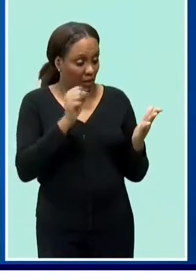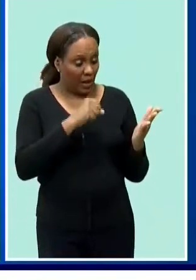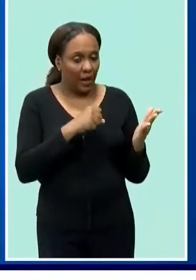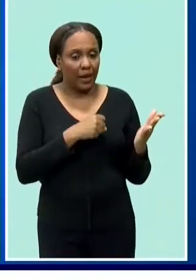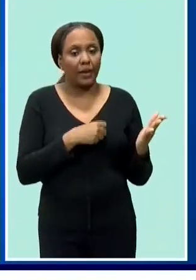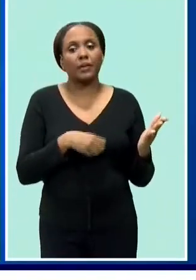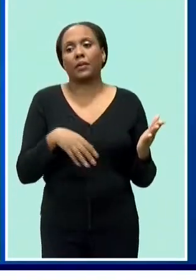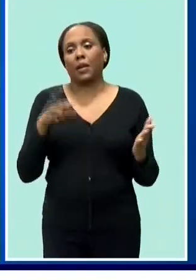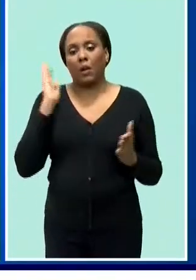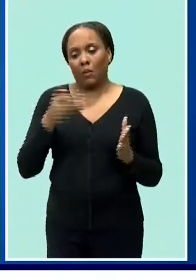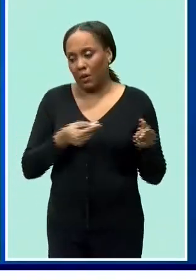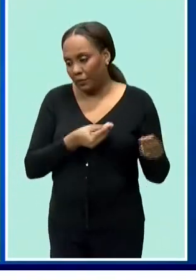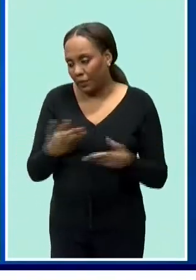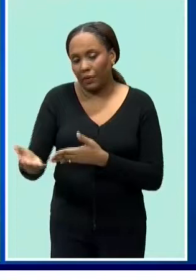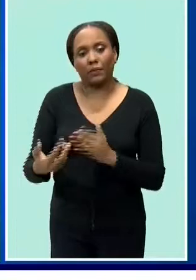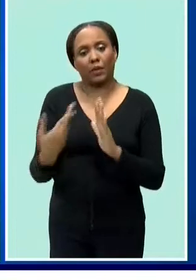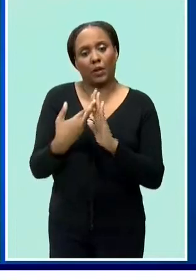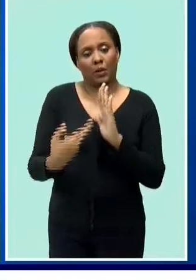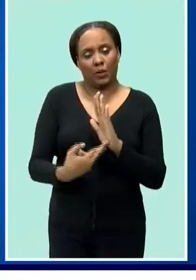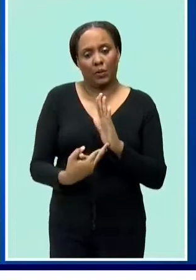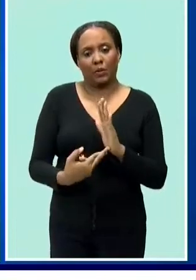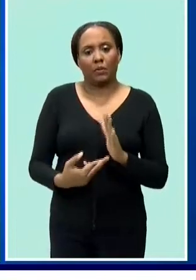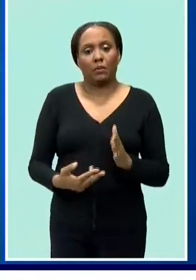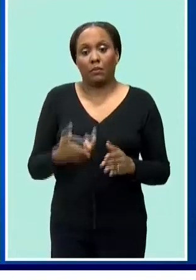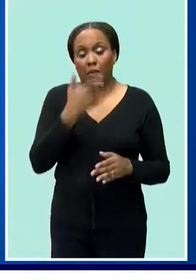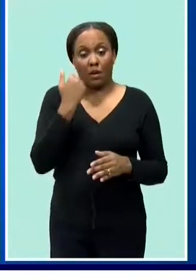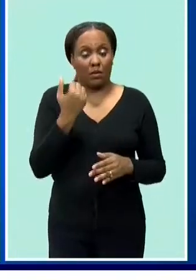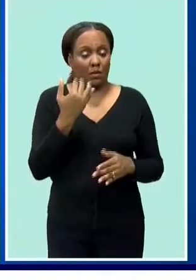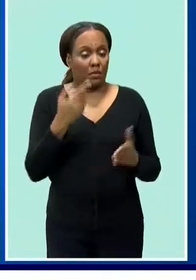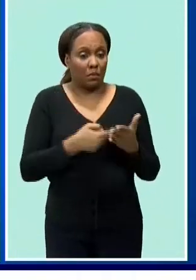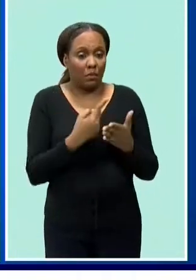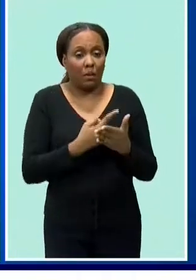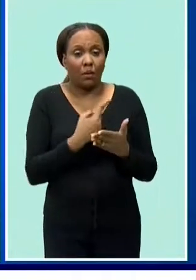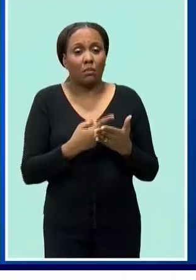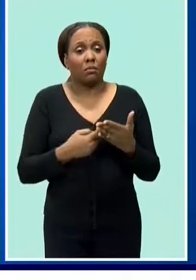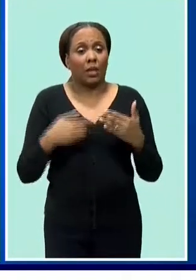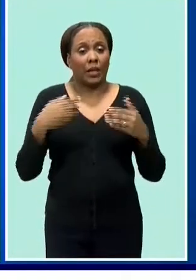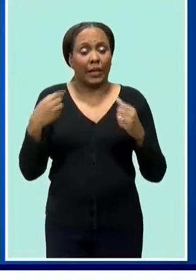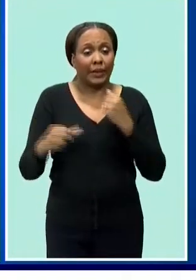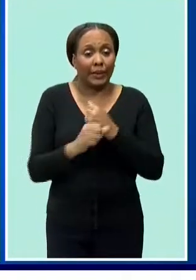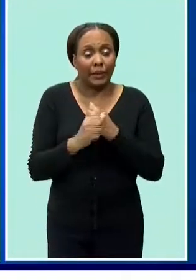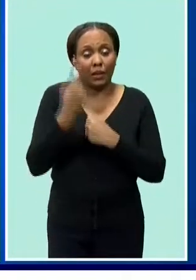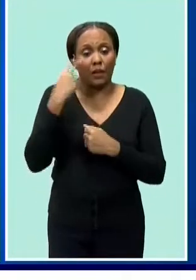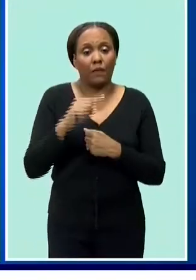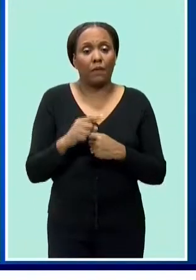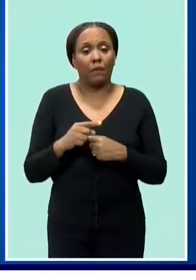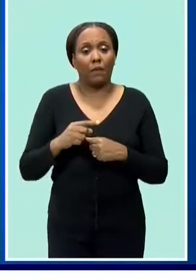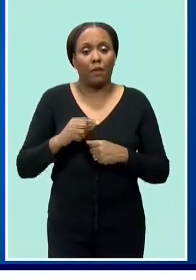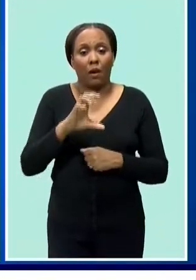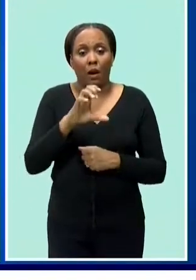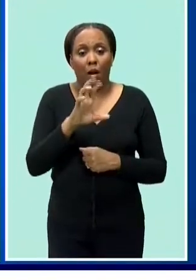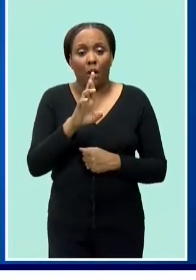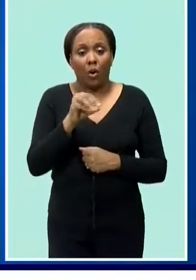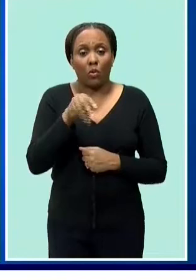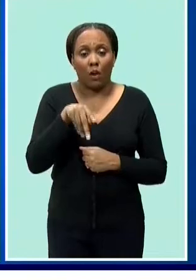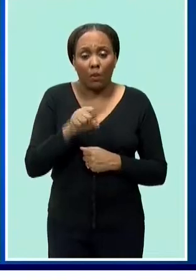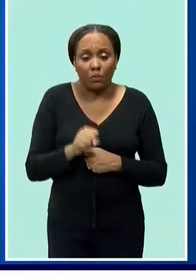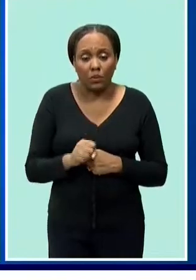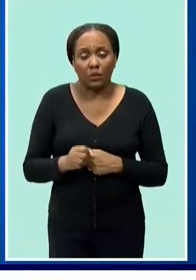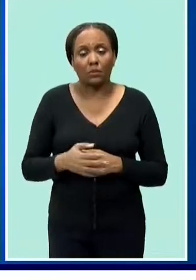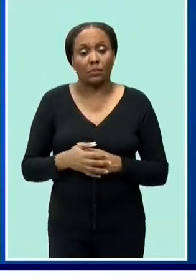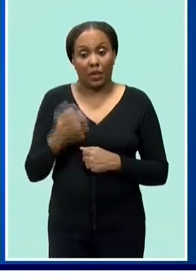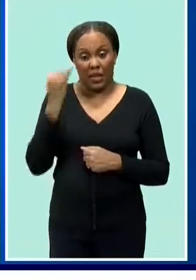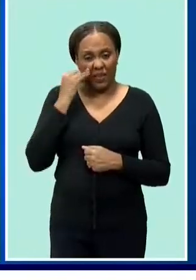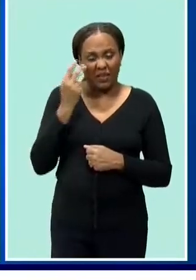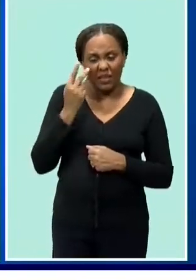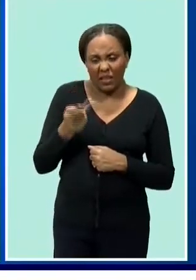risk to certain crops even that we grow here in barbados anyone who comes across a strange creature can contact the